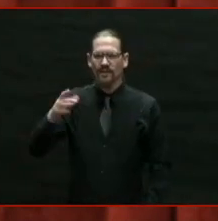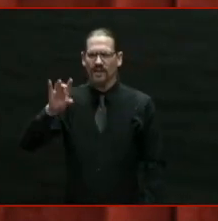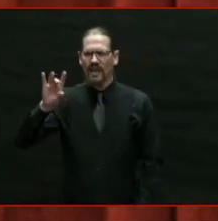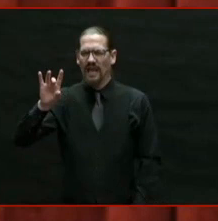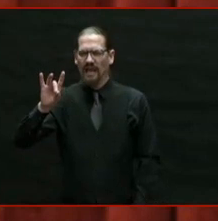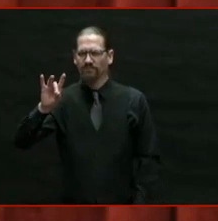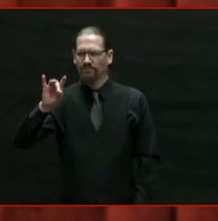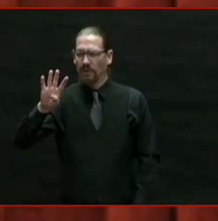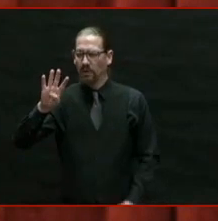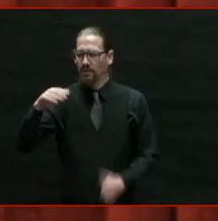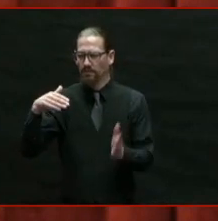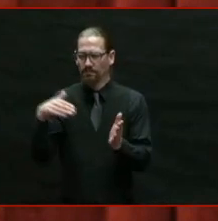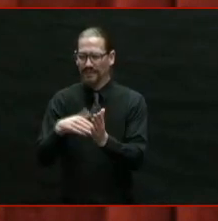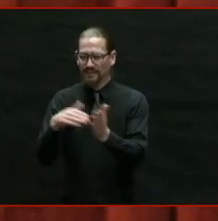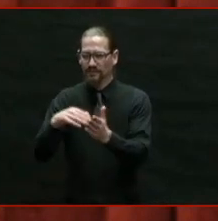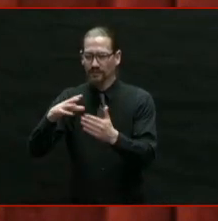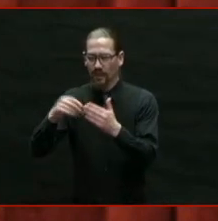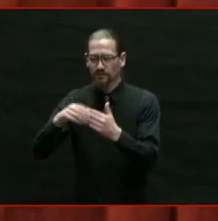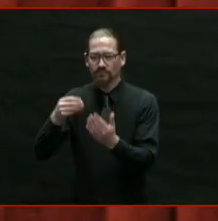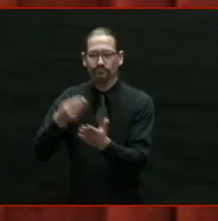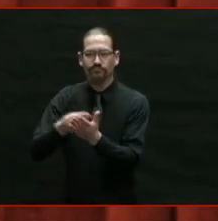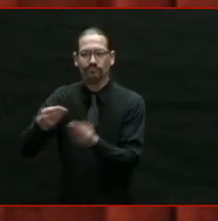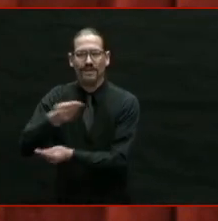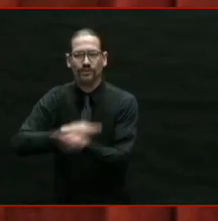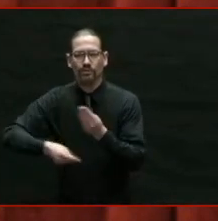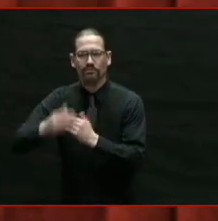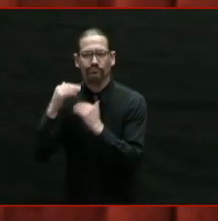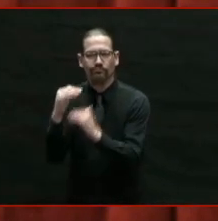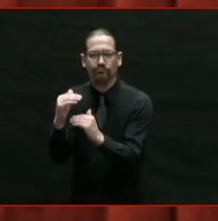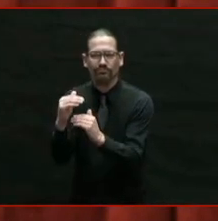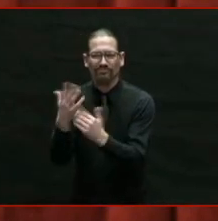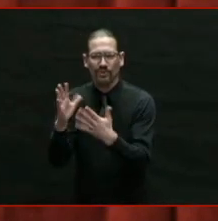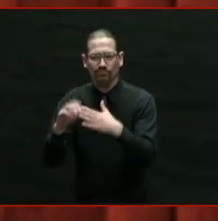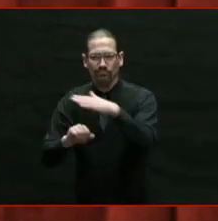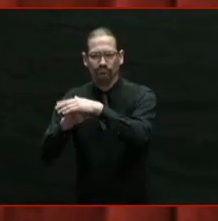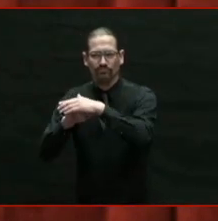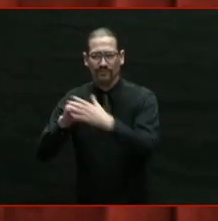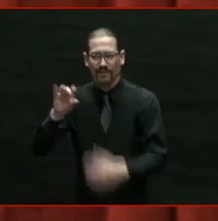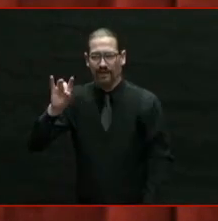$84 million in the entire state for the whole year.